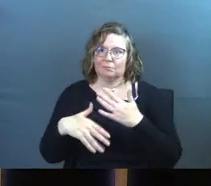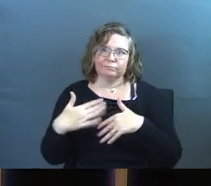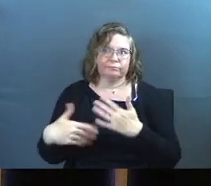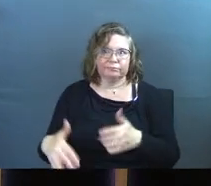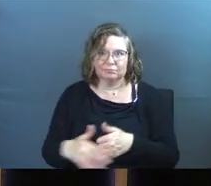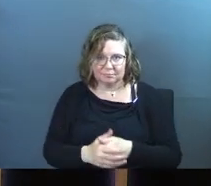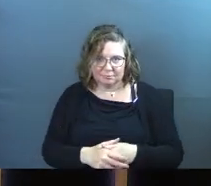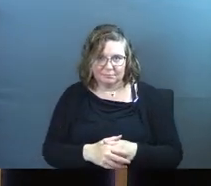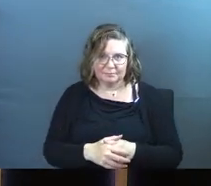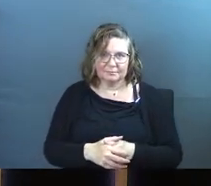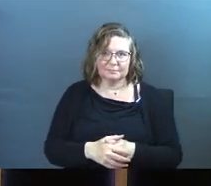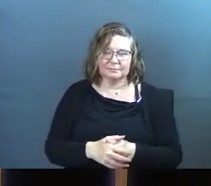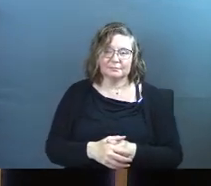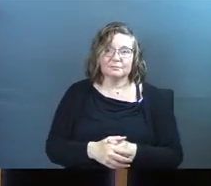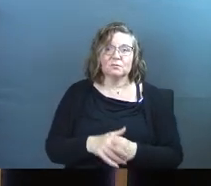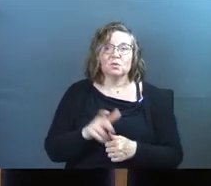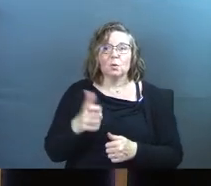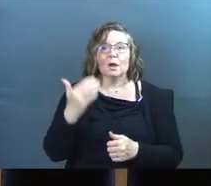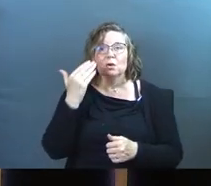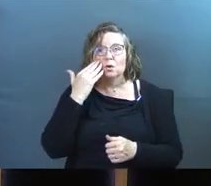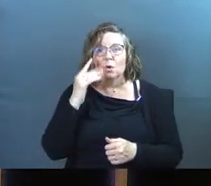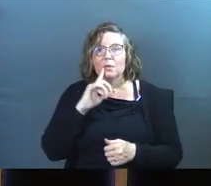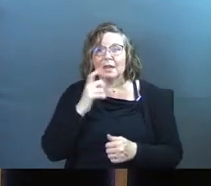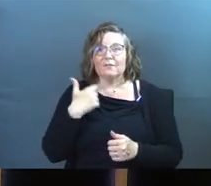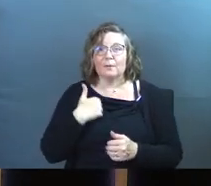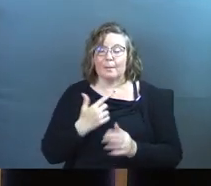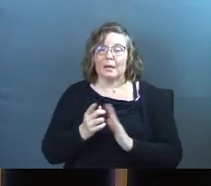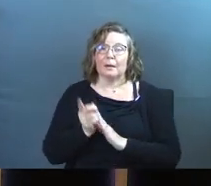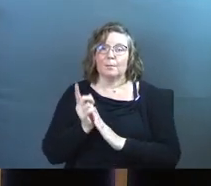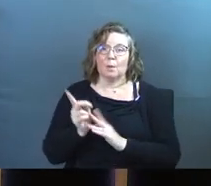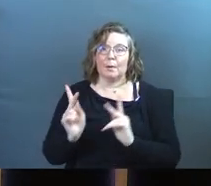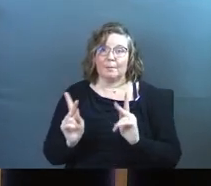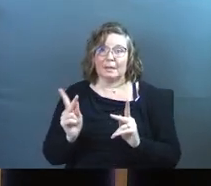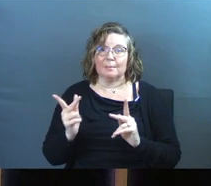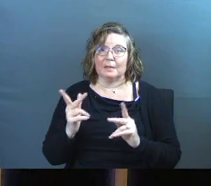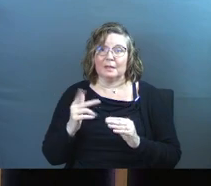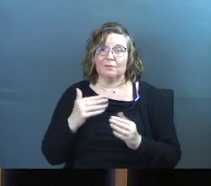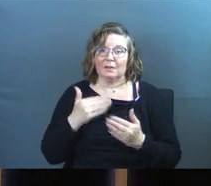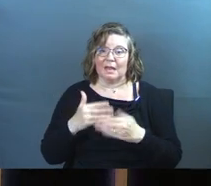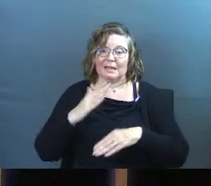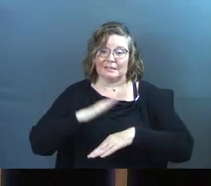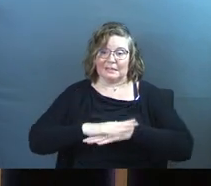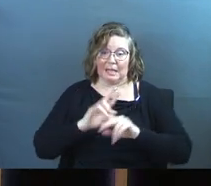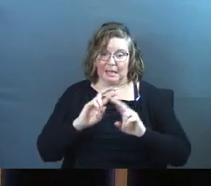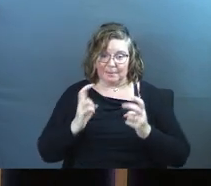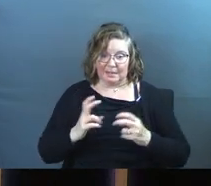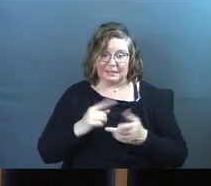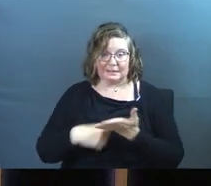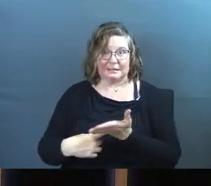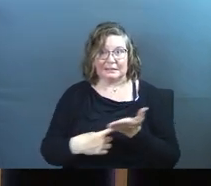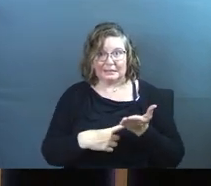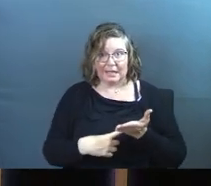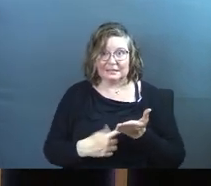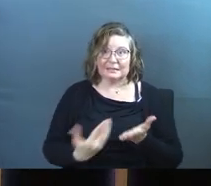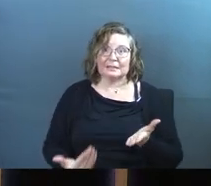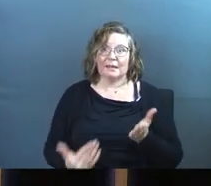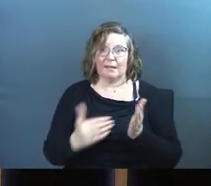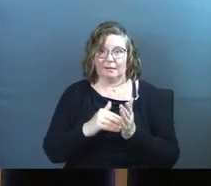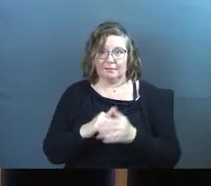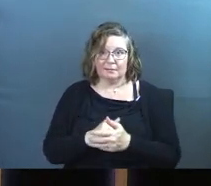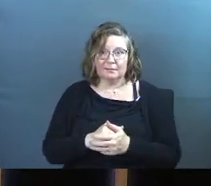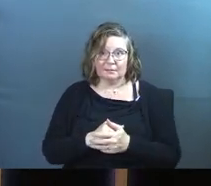moving. You had to know that there have been moments where people have gotten around a table and they have discussed this again.